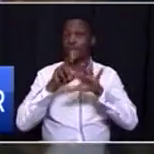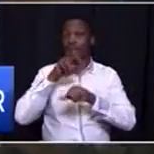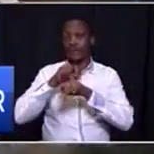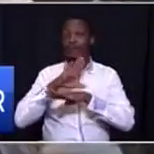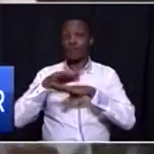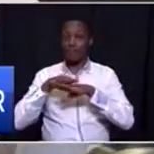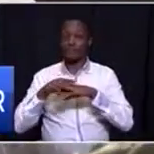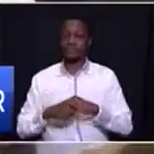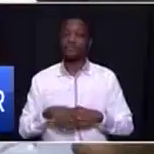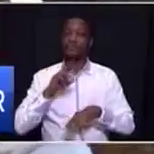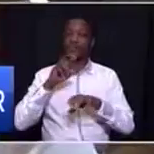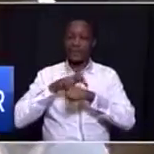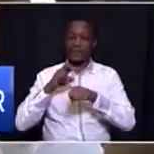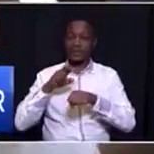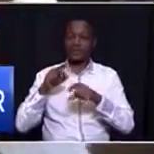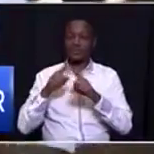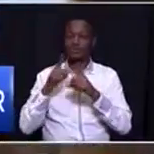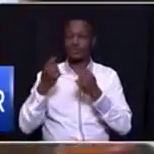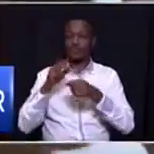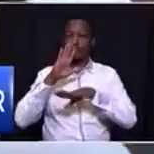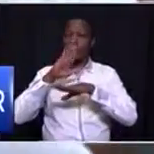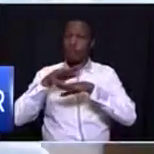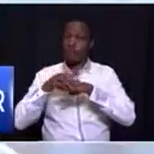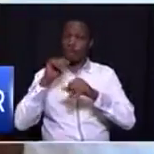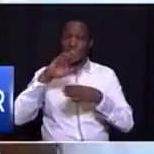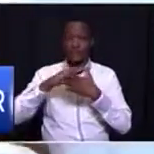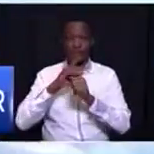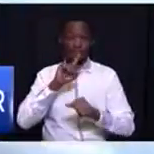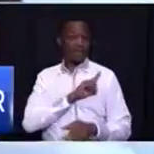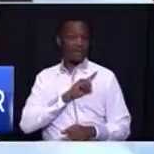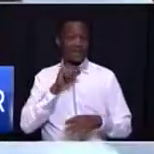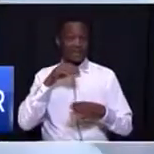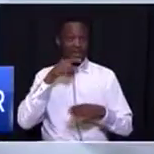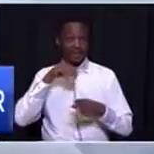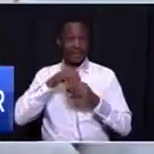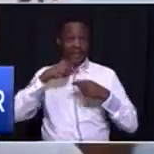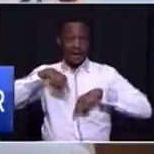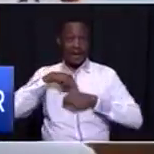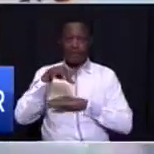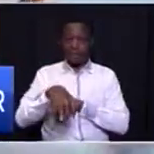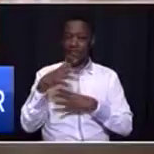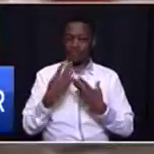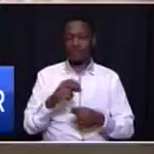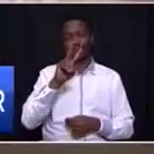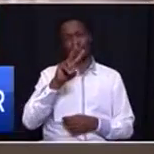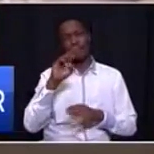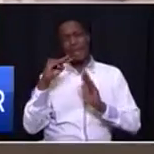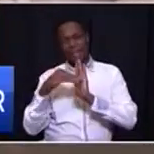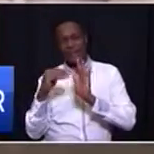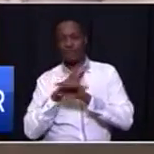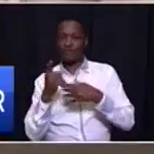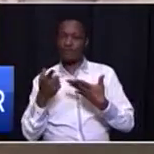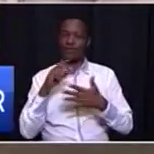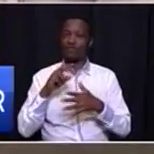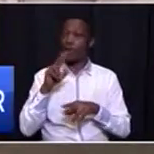need more. We need to do more because in our province, we have close to 2 million young people who are